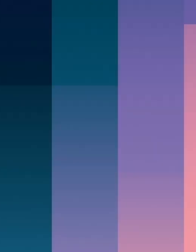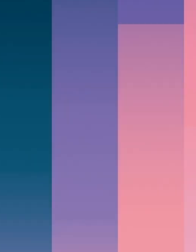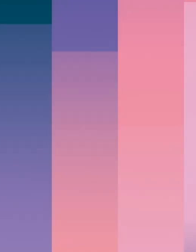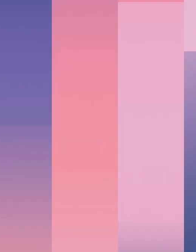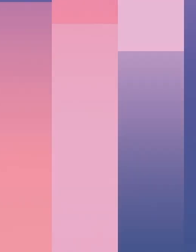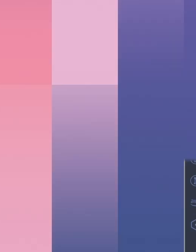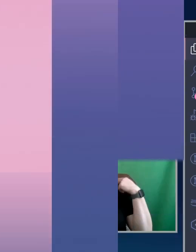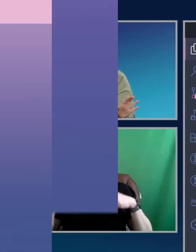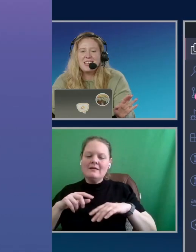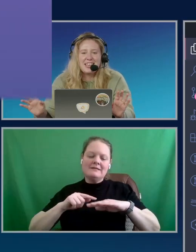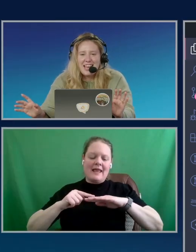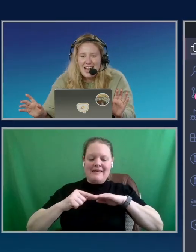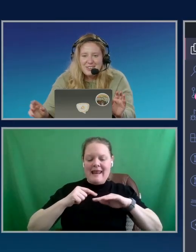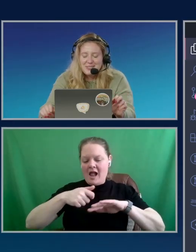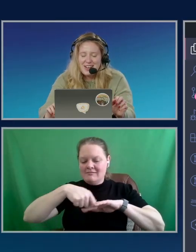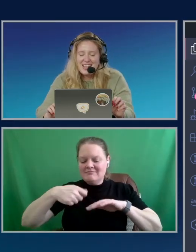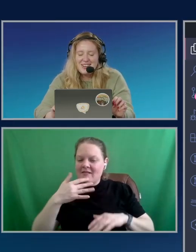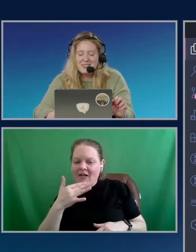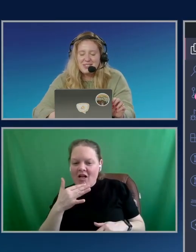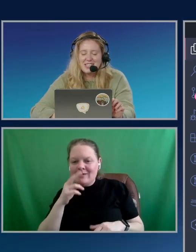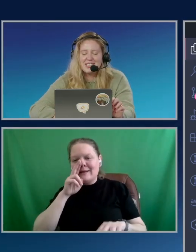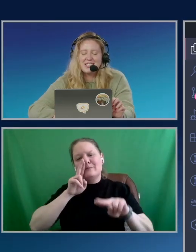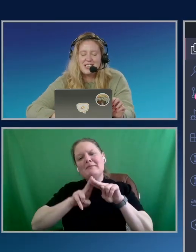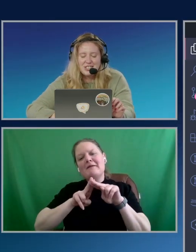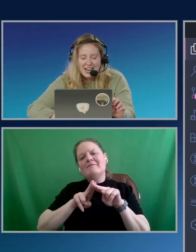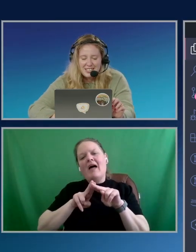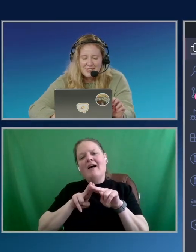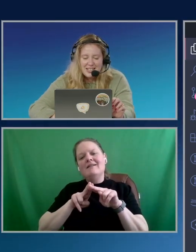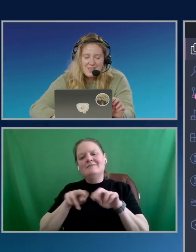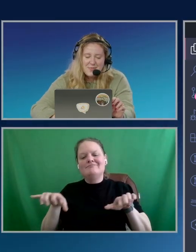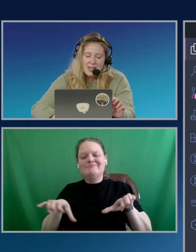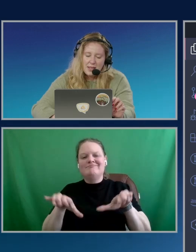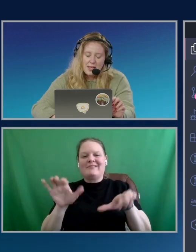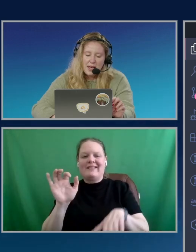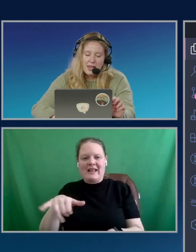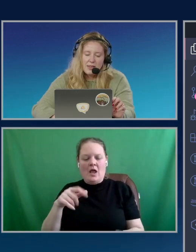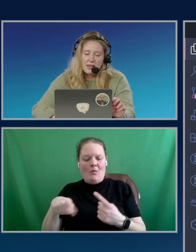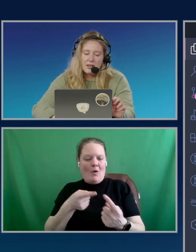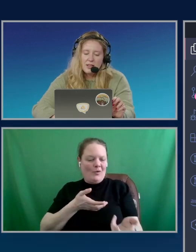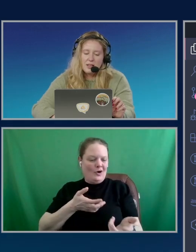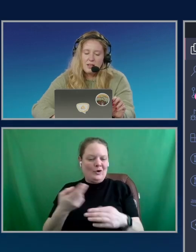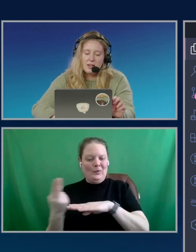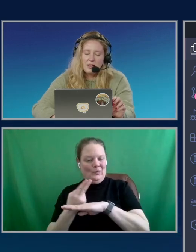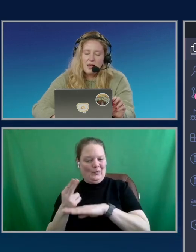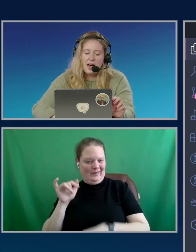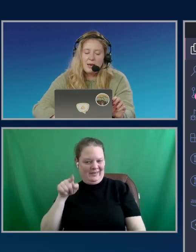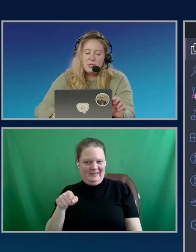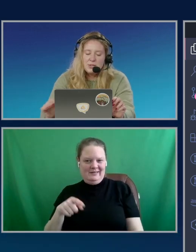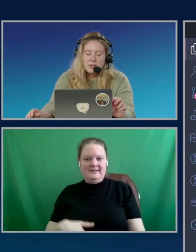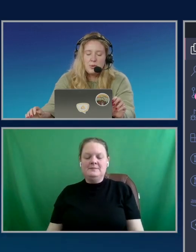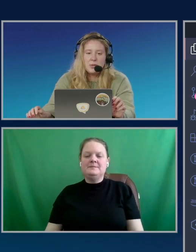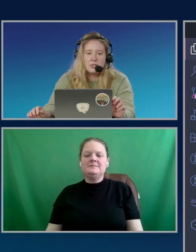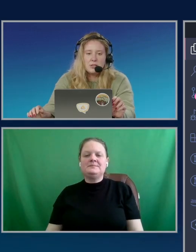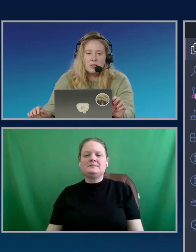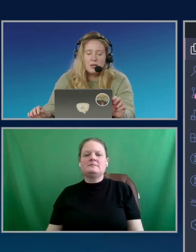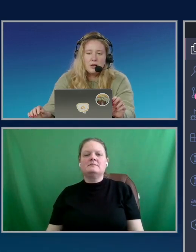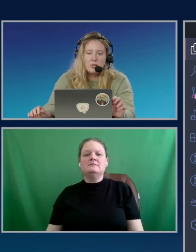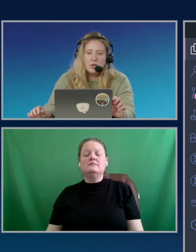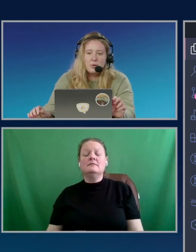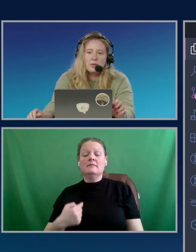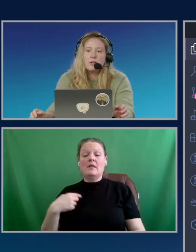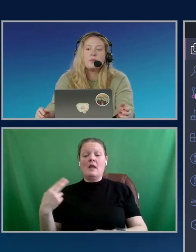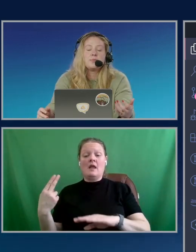going to act all fun like that when we're interacting with it. And then I'm using tools.